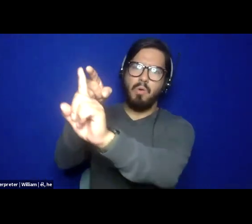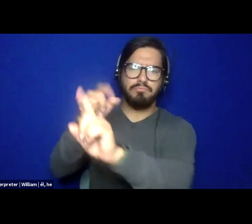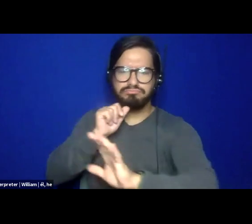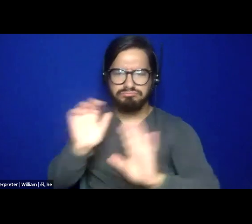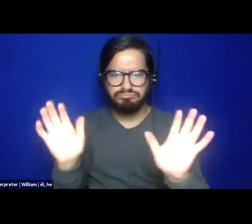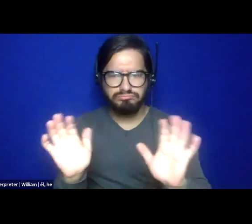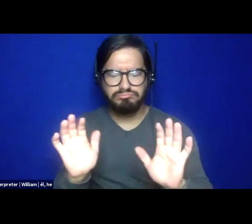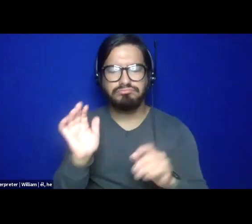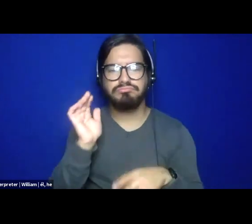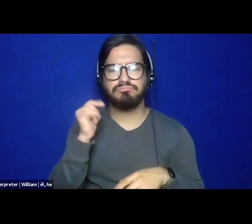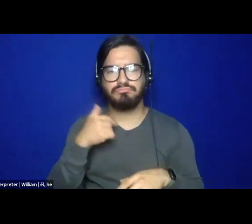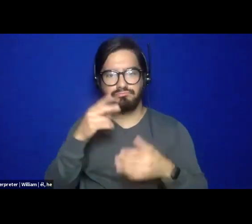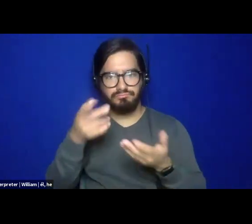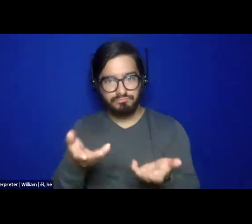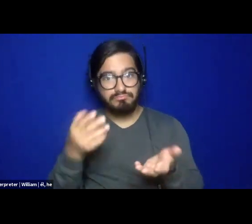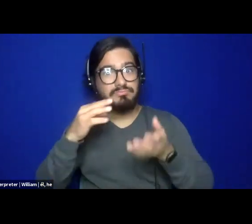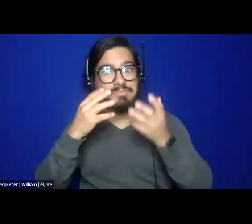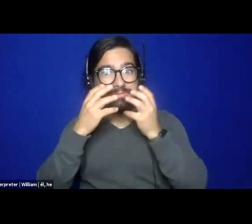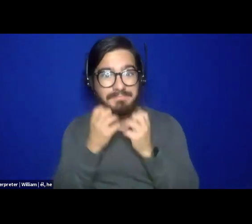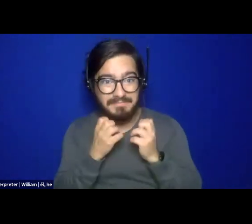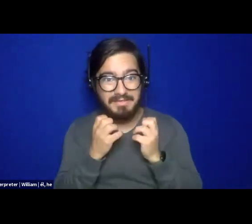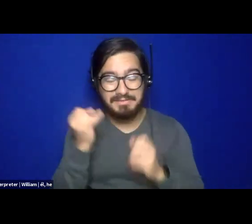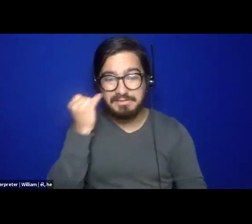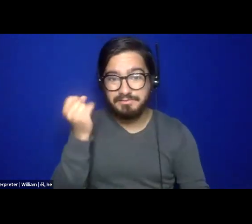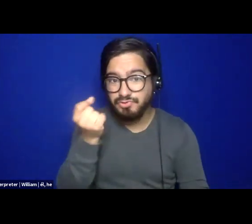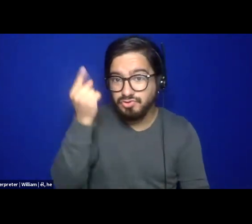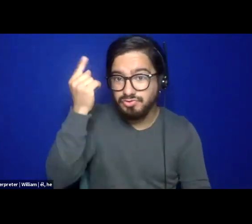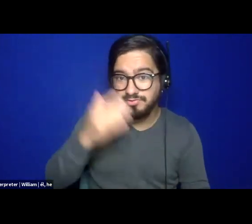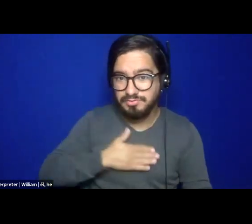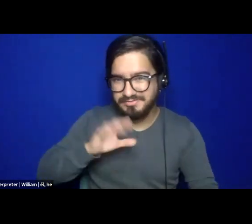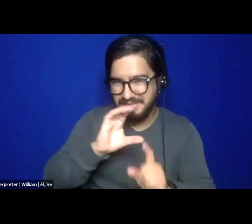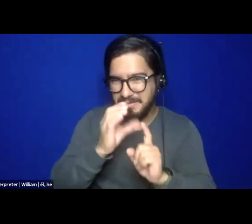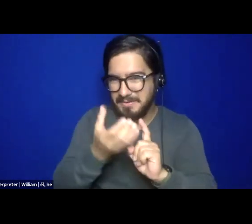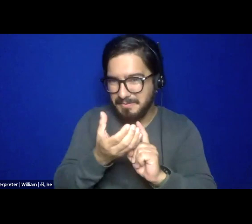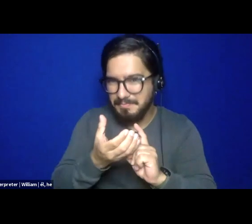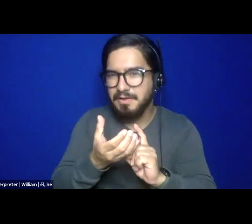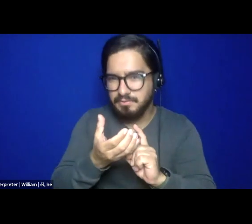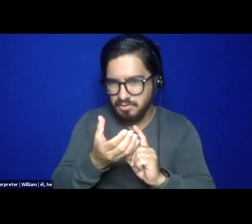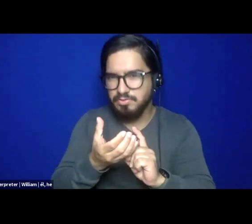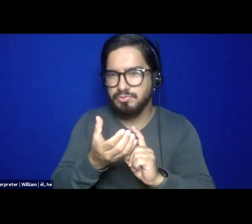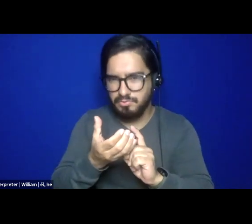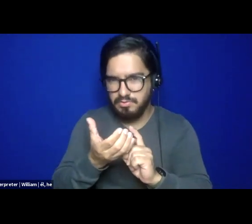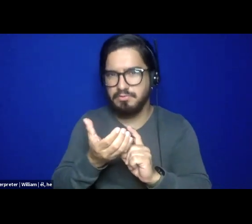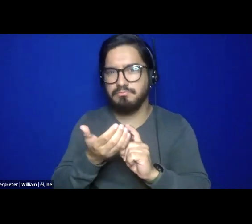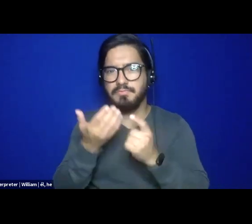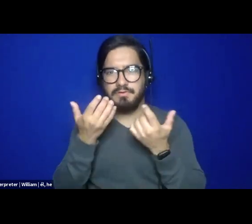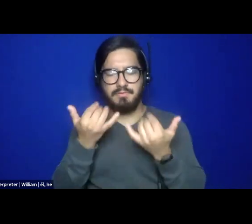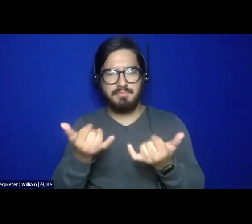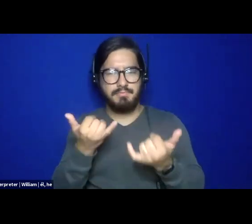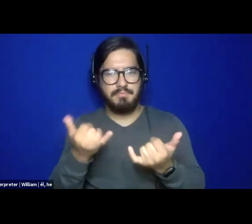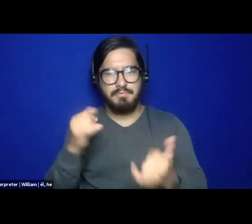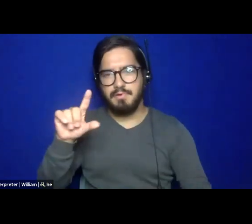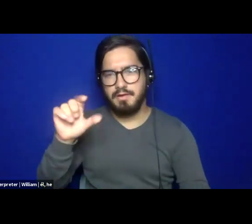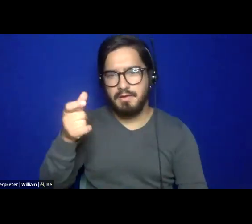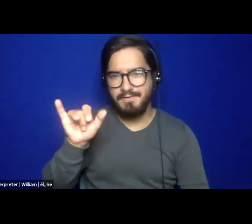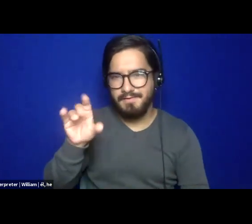because what does it matter? If you understand my culture, if you do not understand the legacies of violence and harm and the